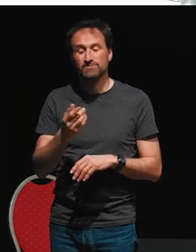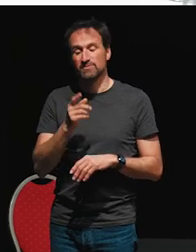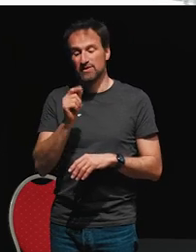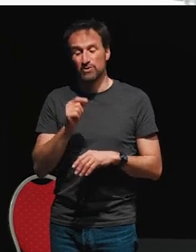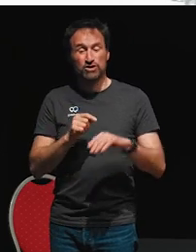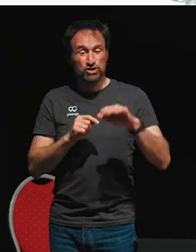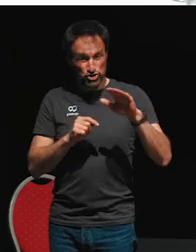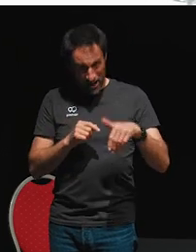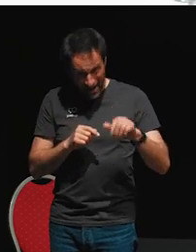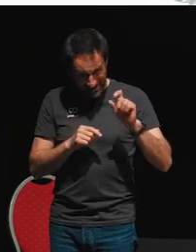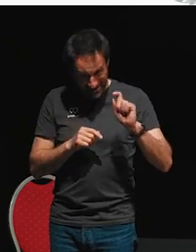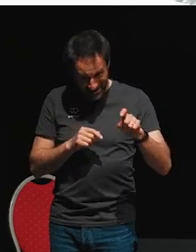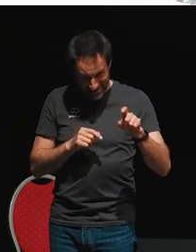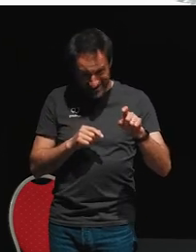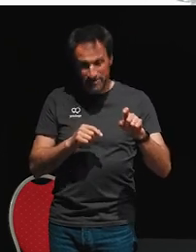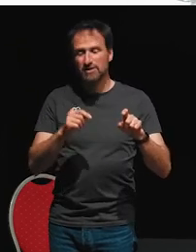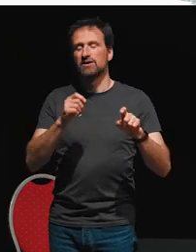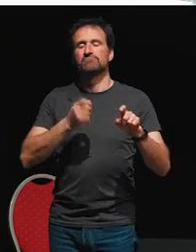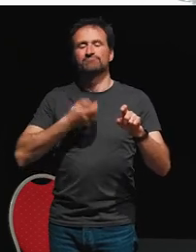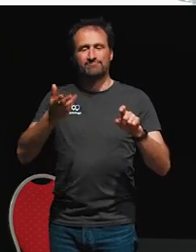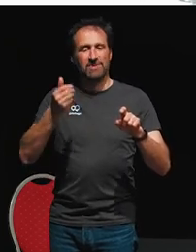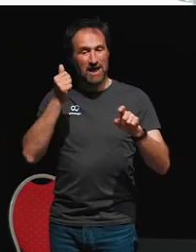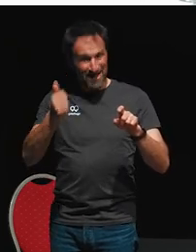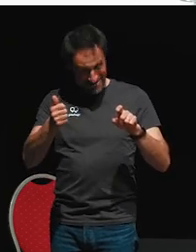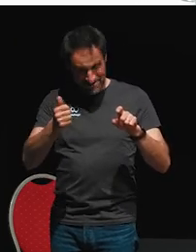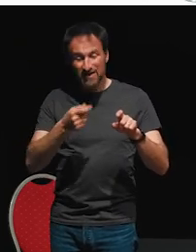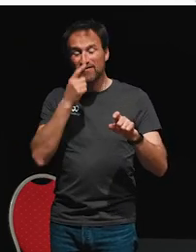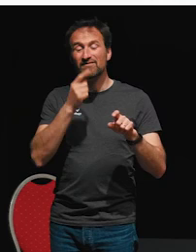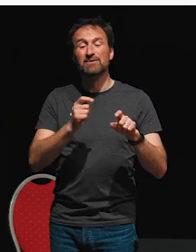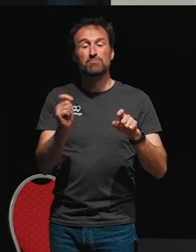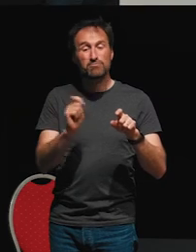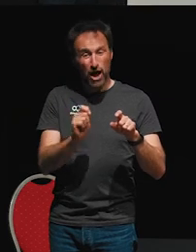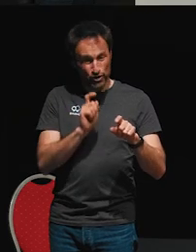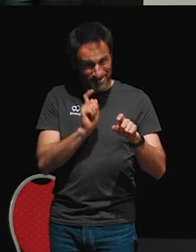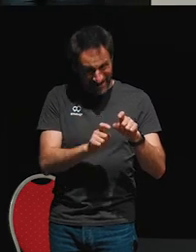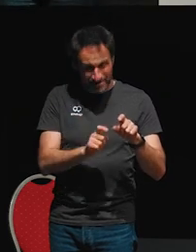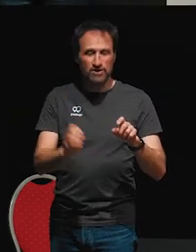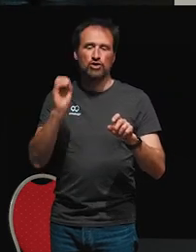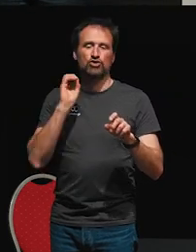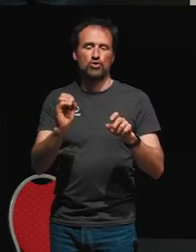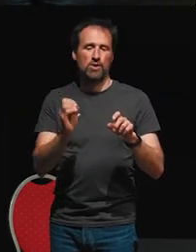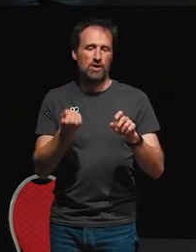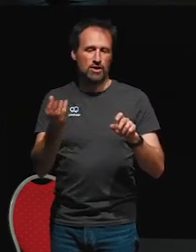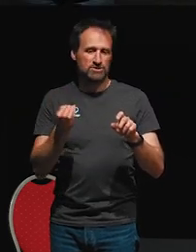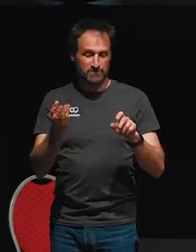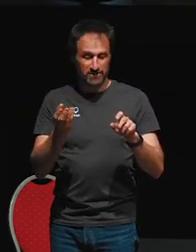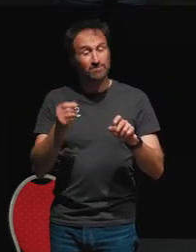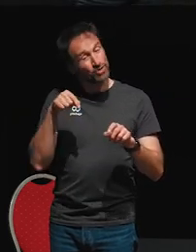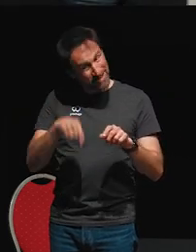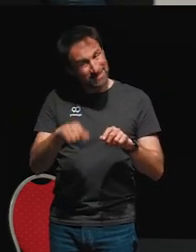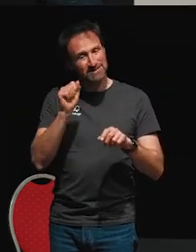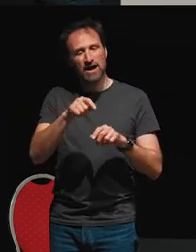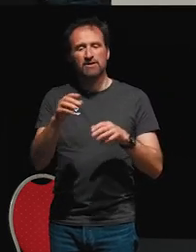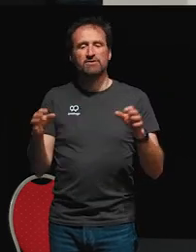and zero whenever pause is clicked. And I can use switch map to both map them to different outputs and